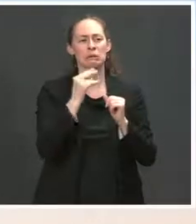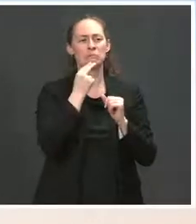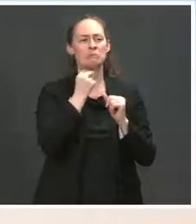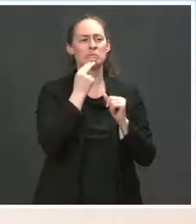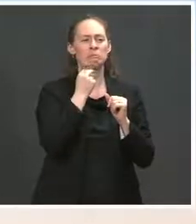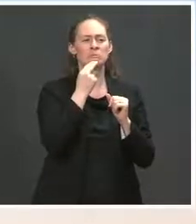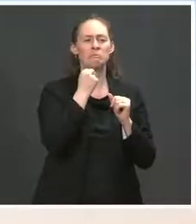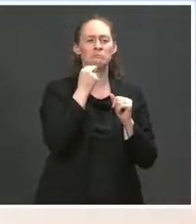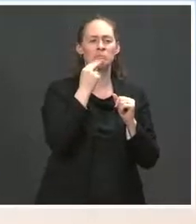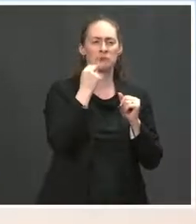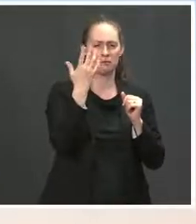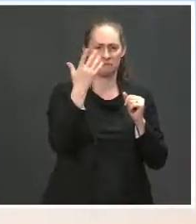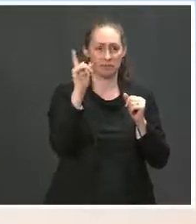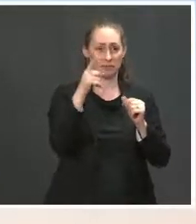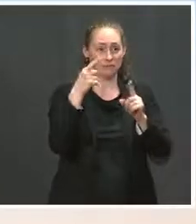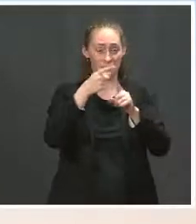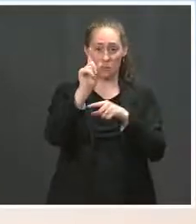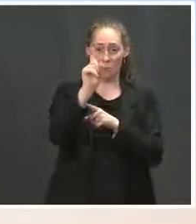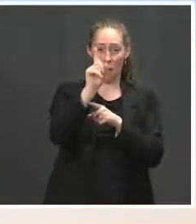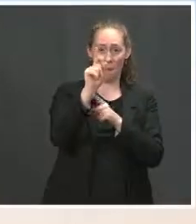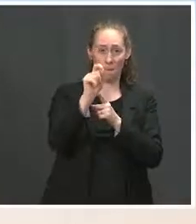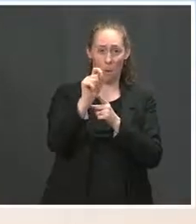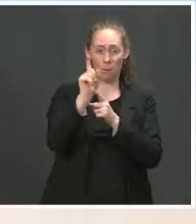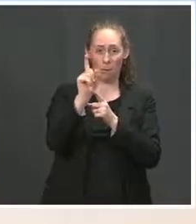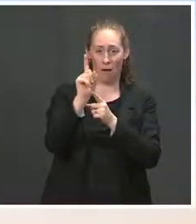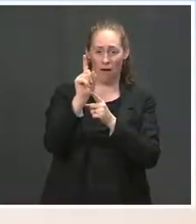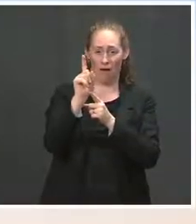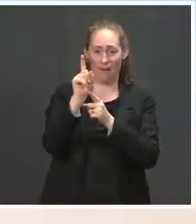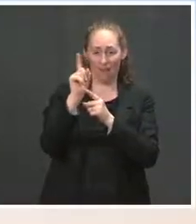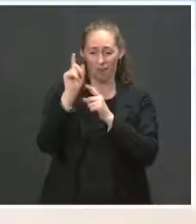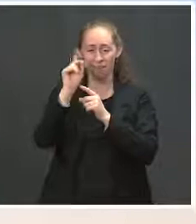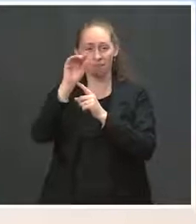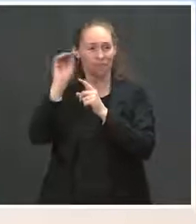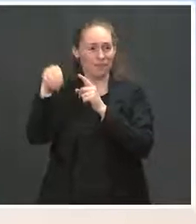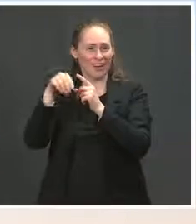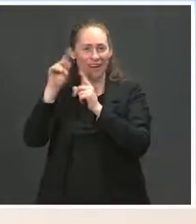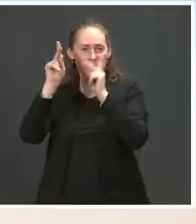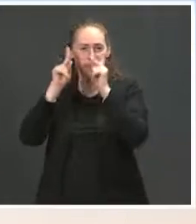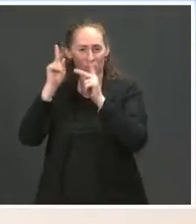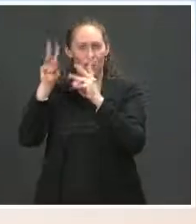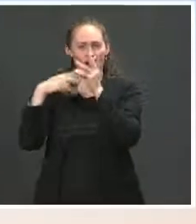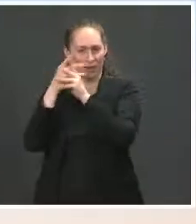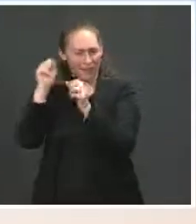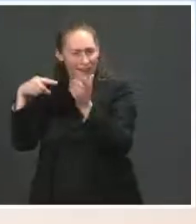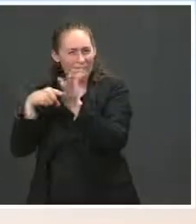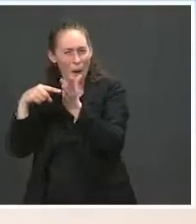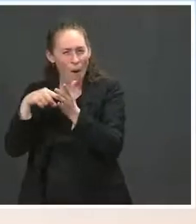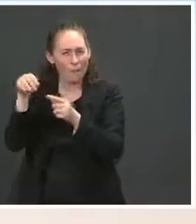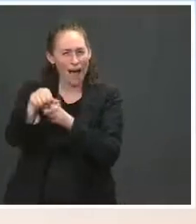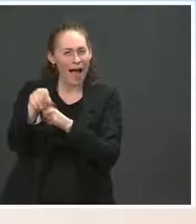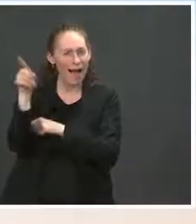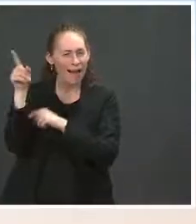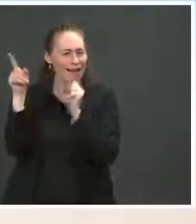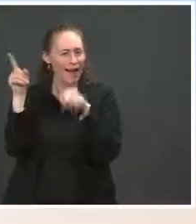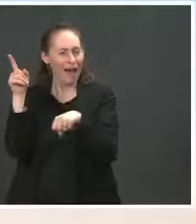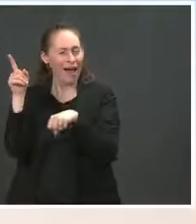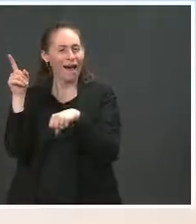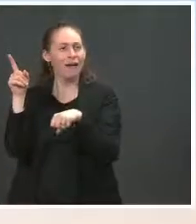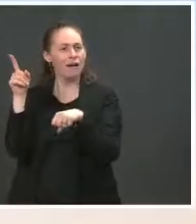worth rise by $4 trillion in the middle of a historic pandemic. So he has some bottom lines of where he will not budge fast, right,